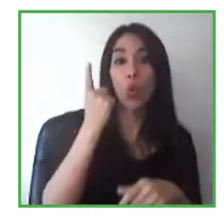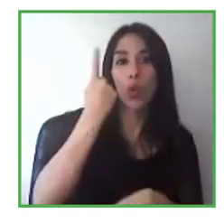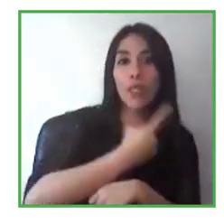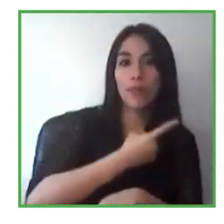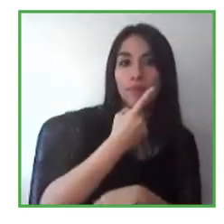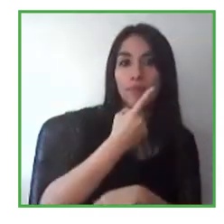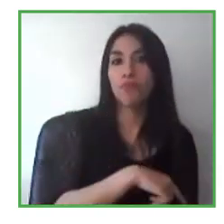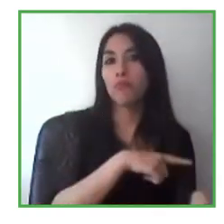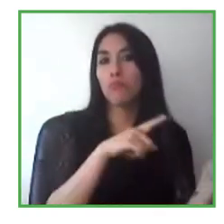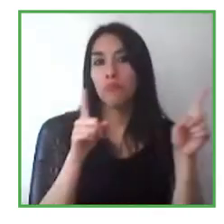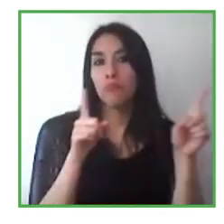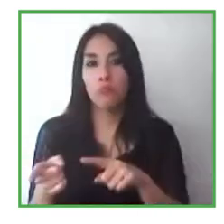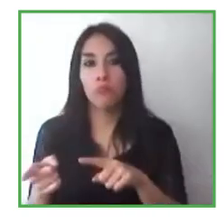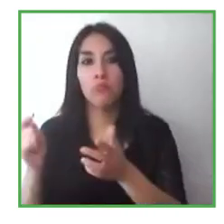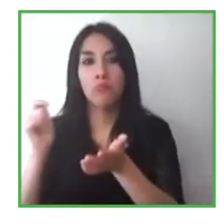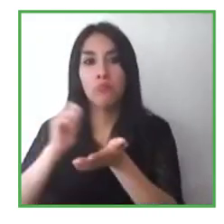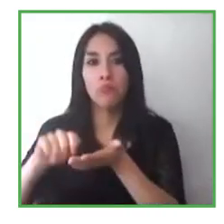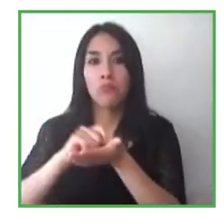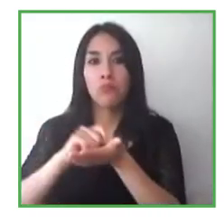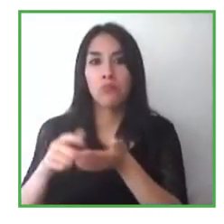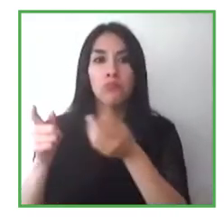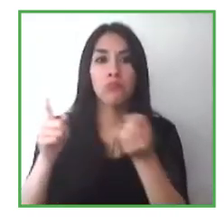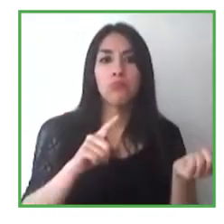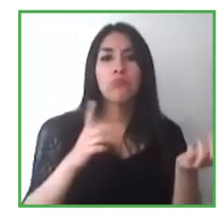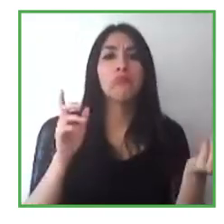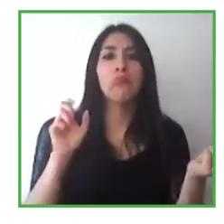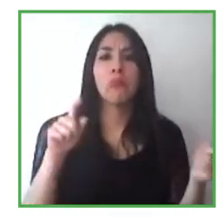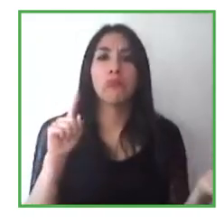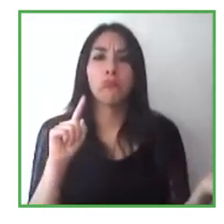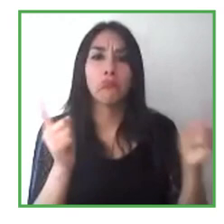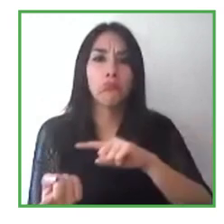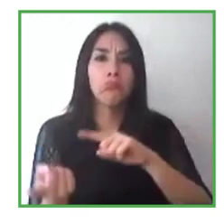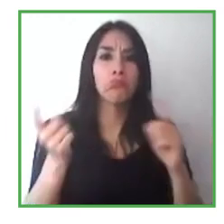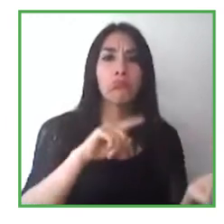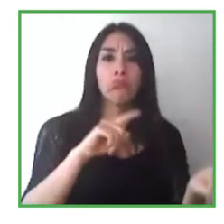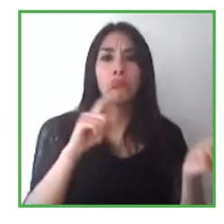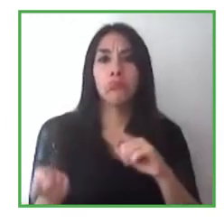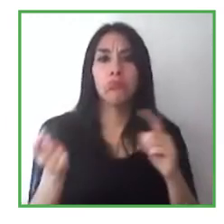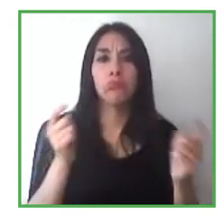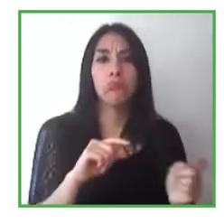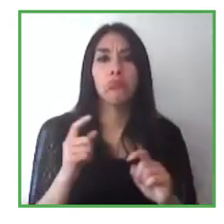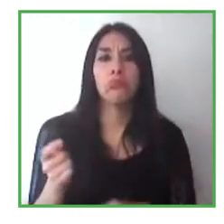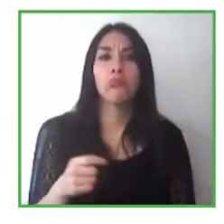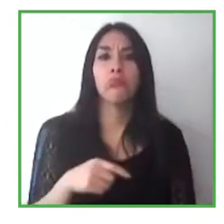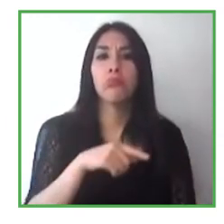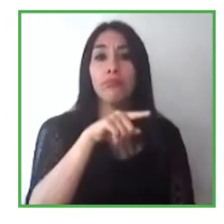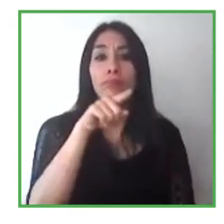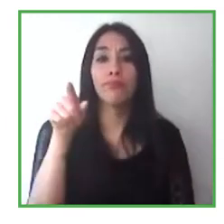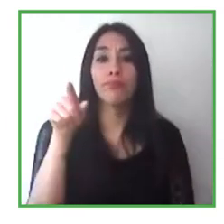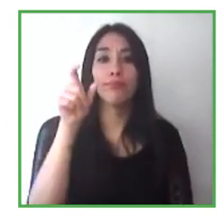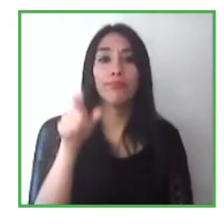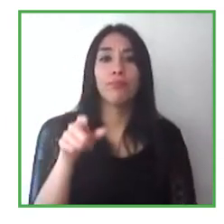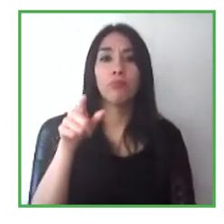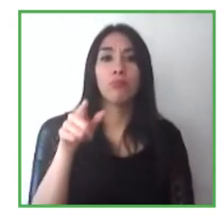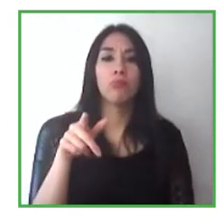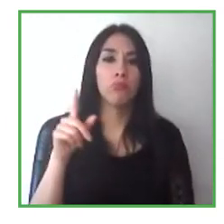approach, a hybrid model going forward. Excellent, Yves. And Dirk, how about you and the work that